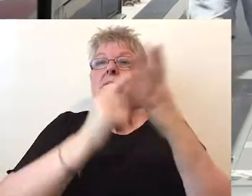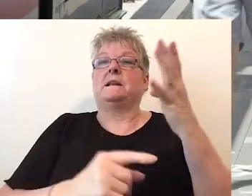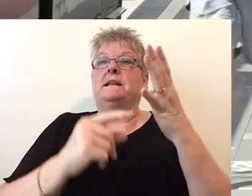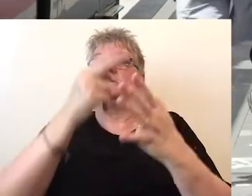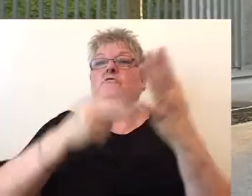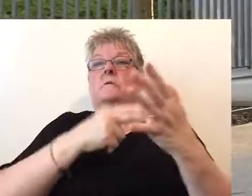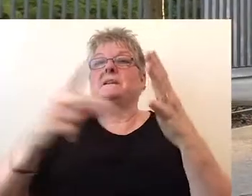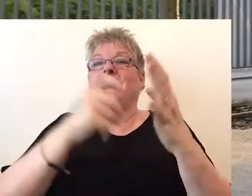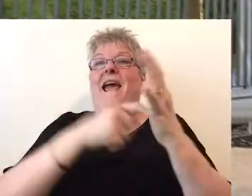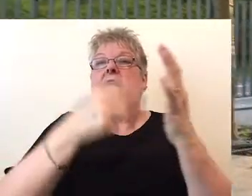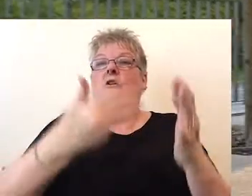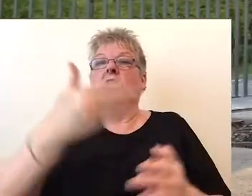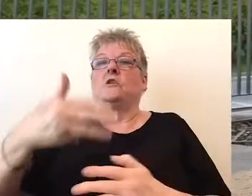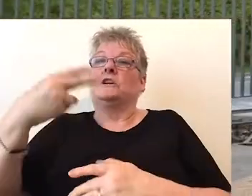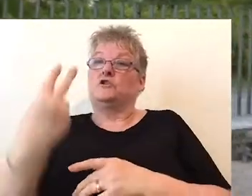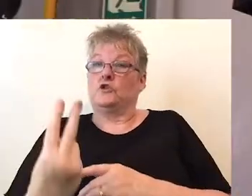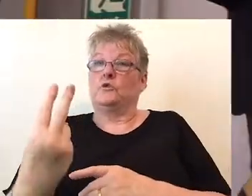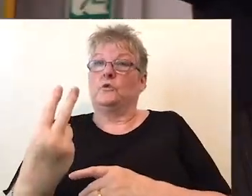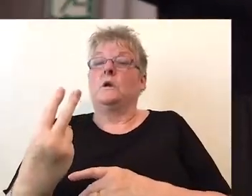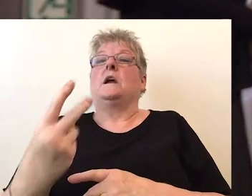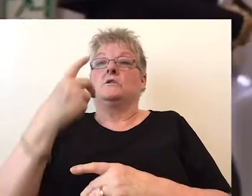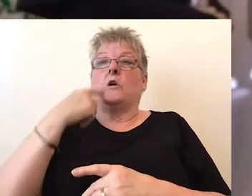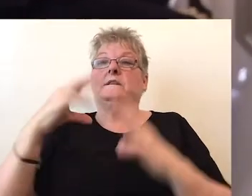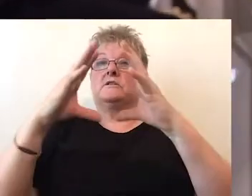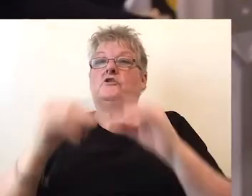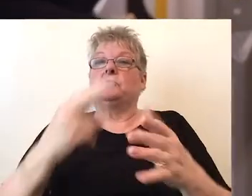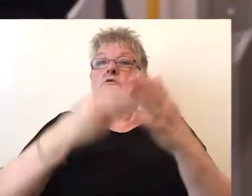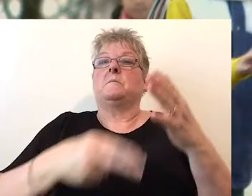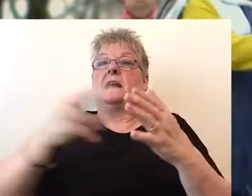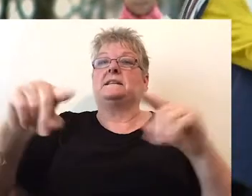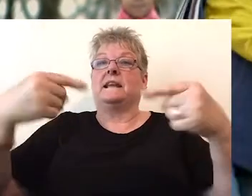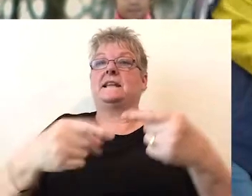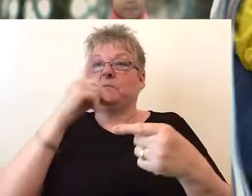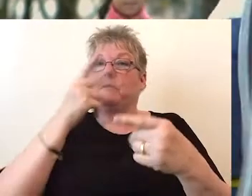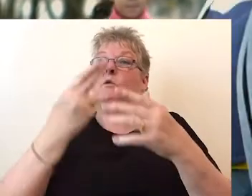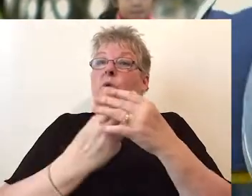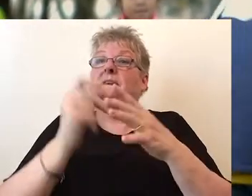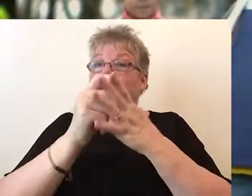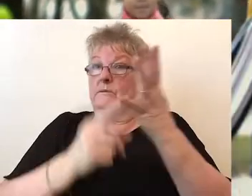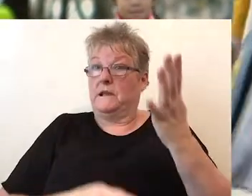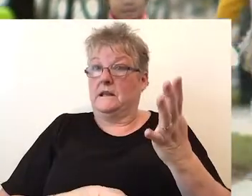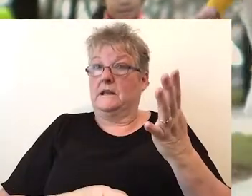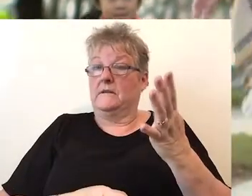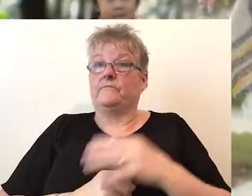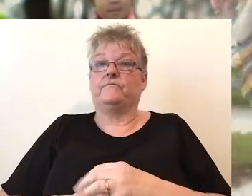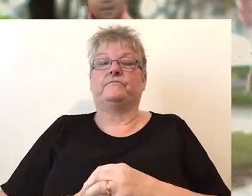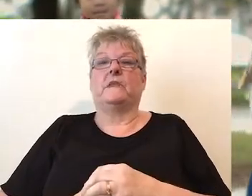Discrimination Act 1992 which seeks to eliminate discrimination against people with disability.